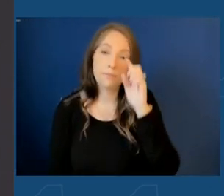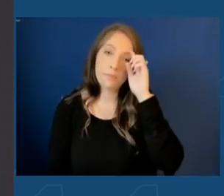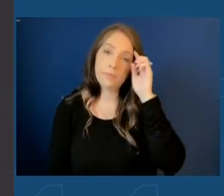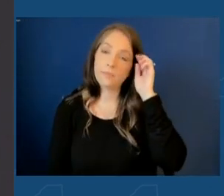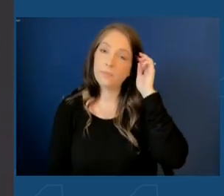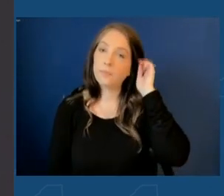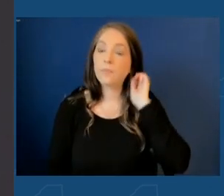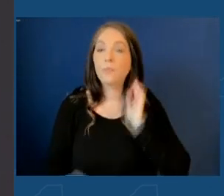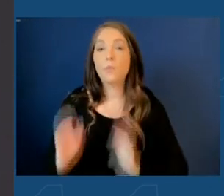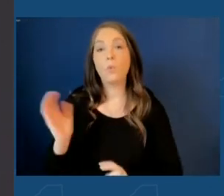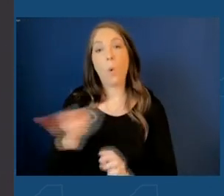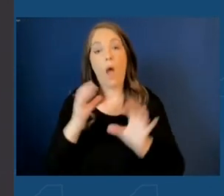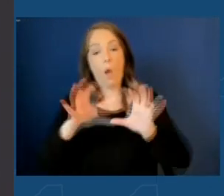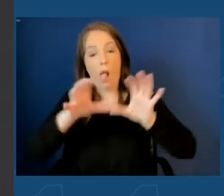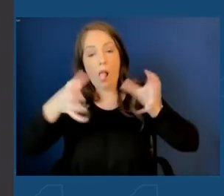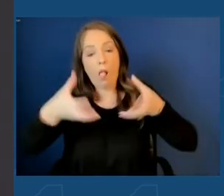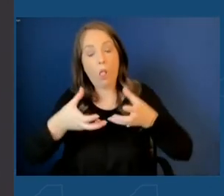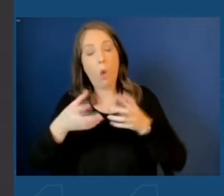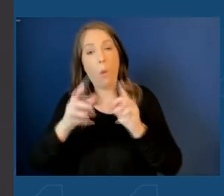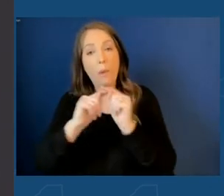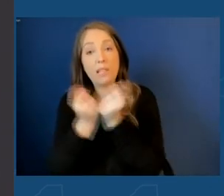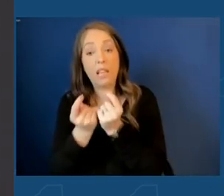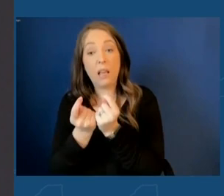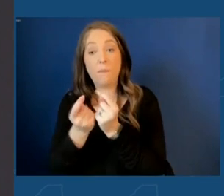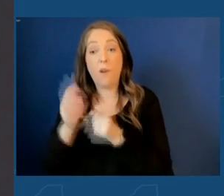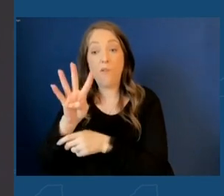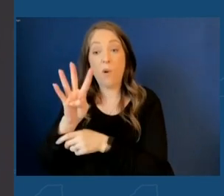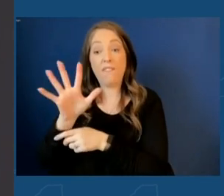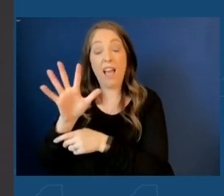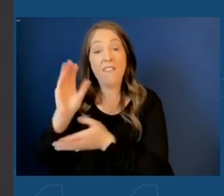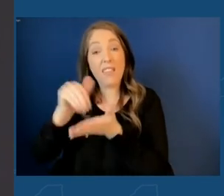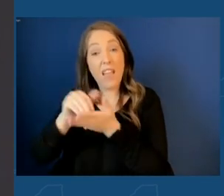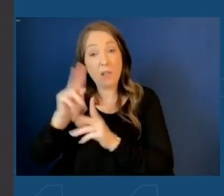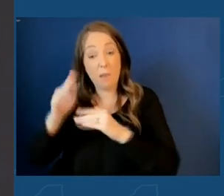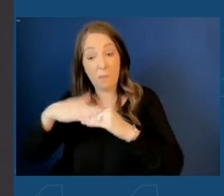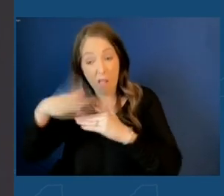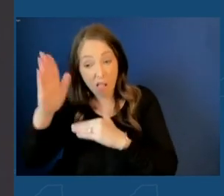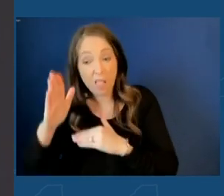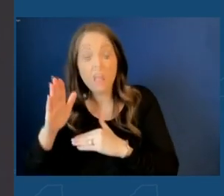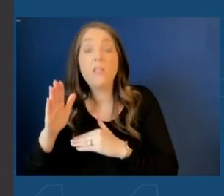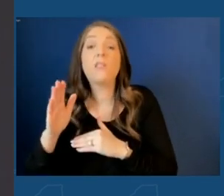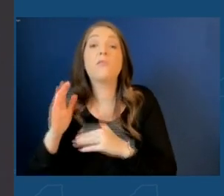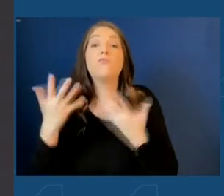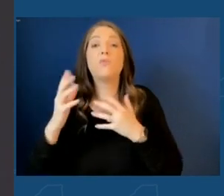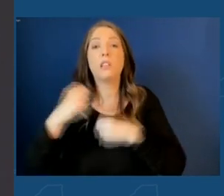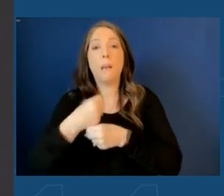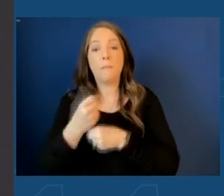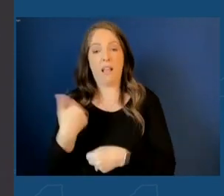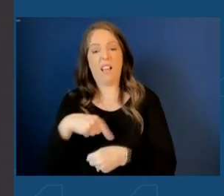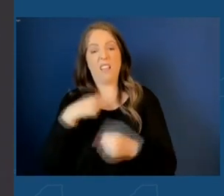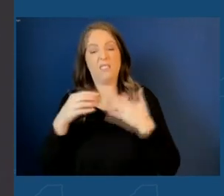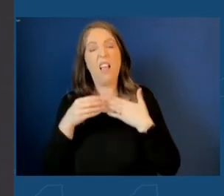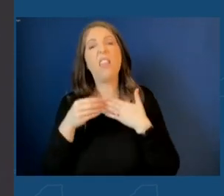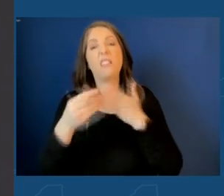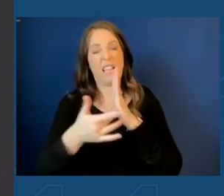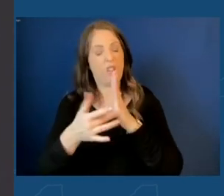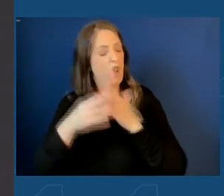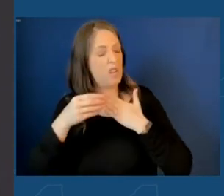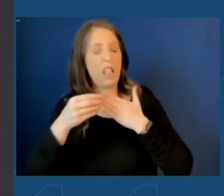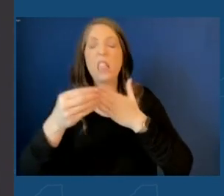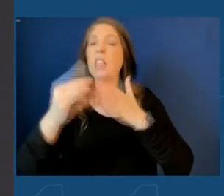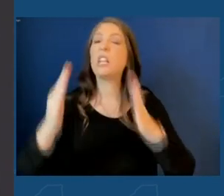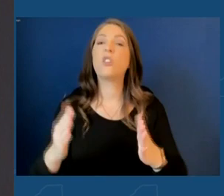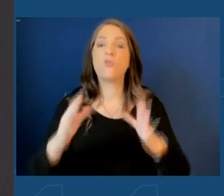Micron's global team of more than 45,000 has made us a technology leader, a clear technology